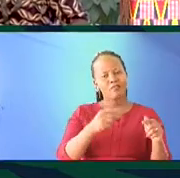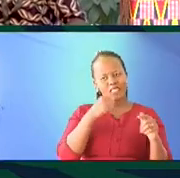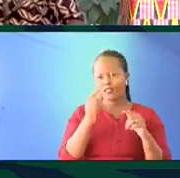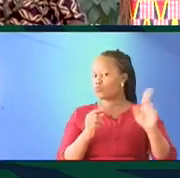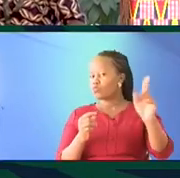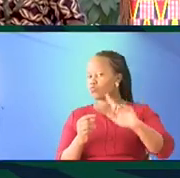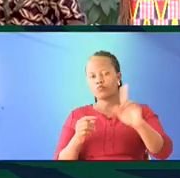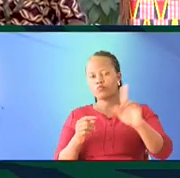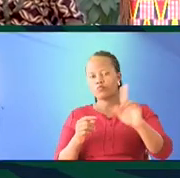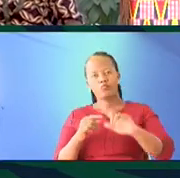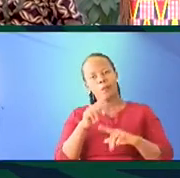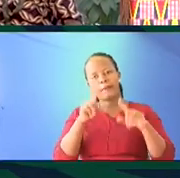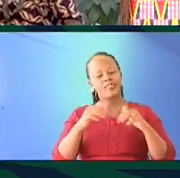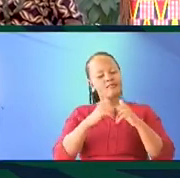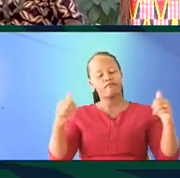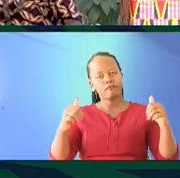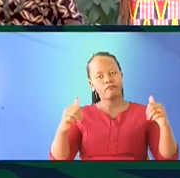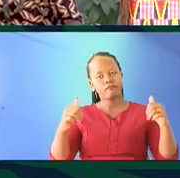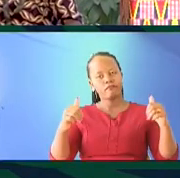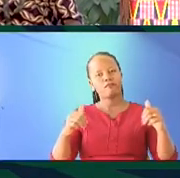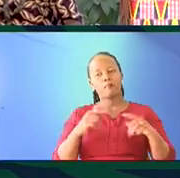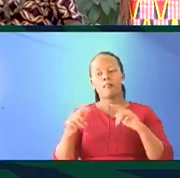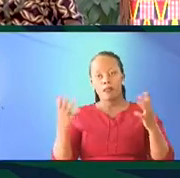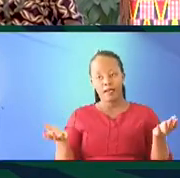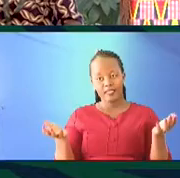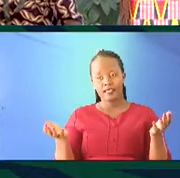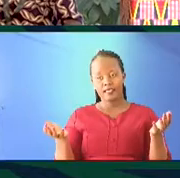this from the other one. But now,